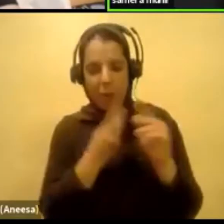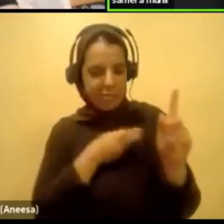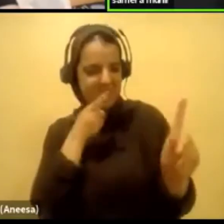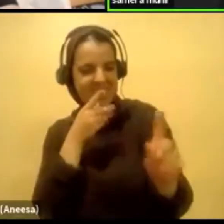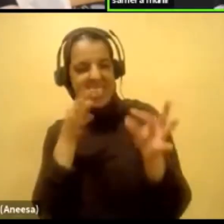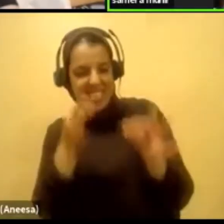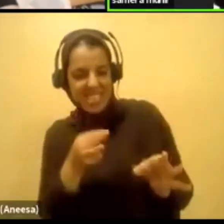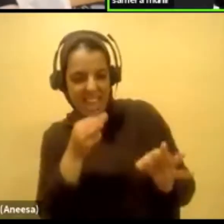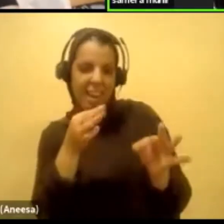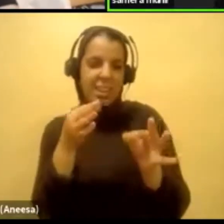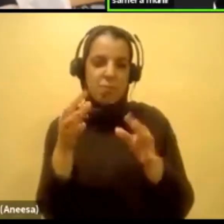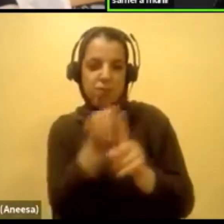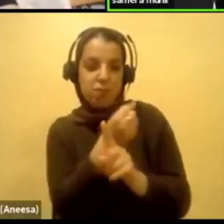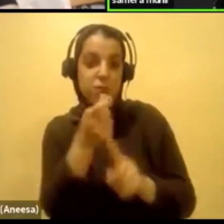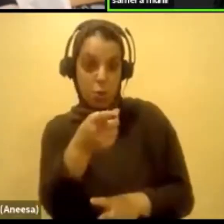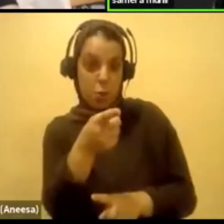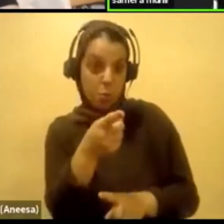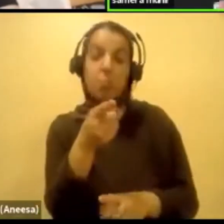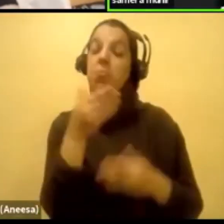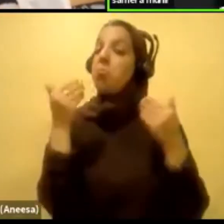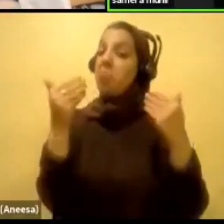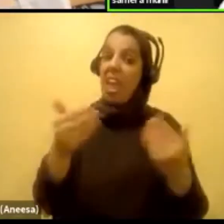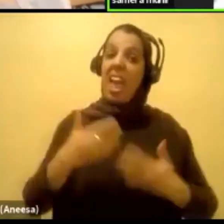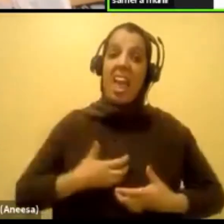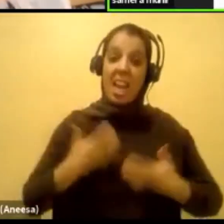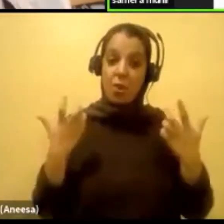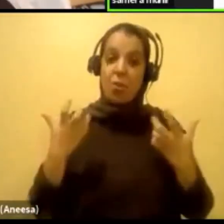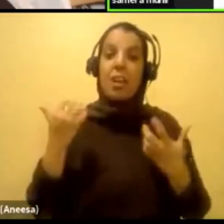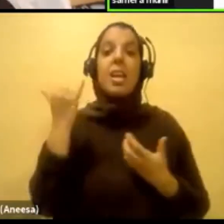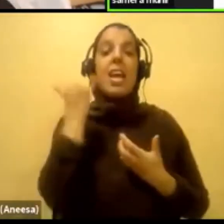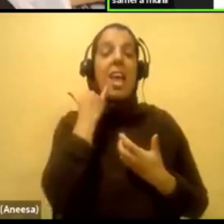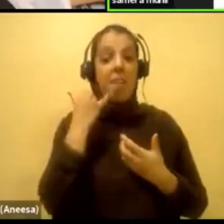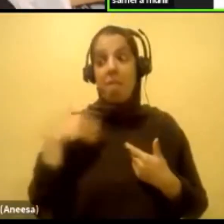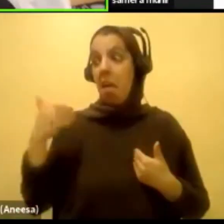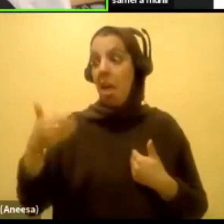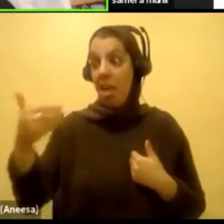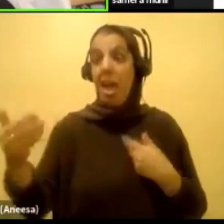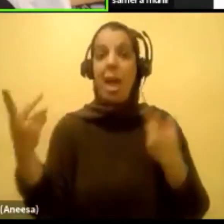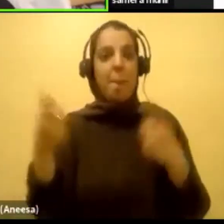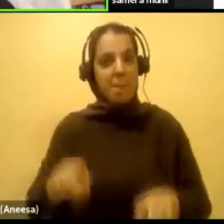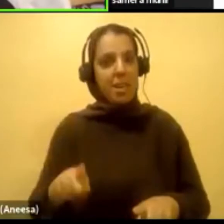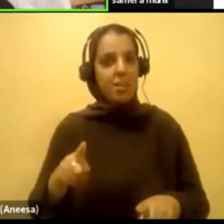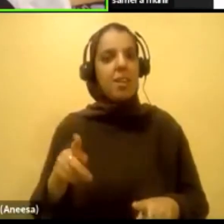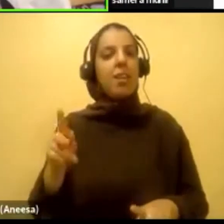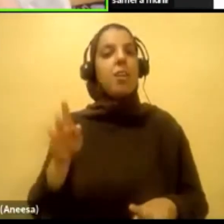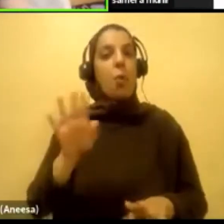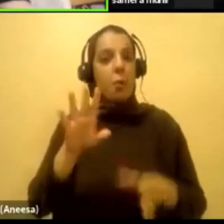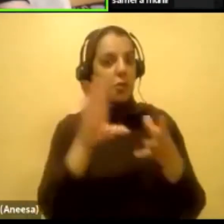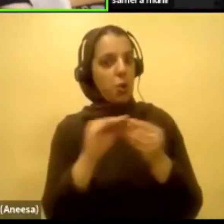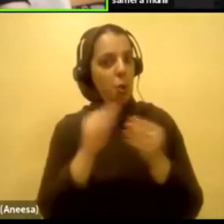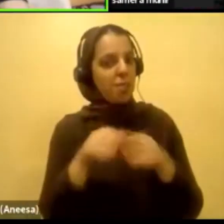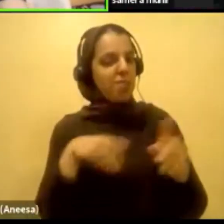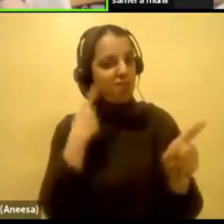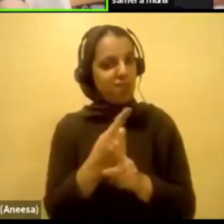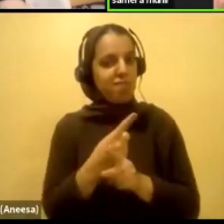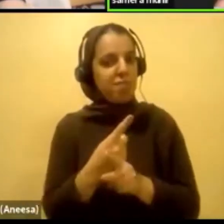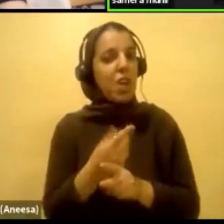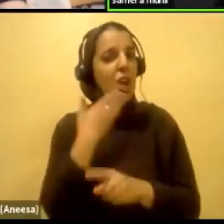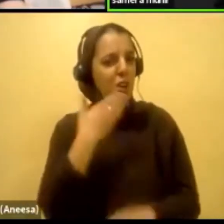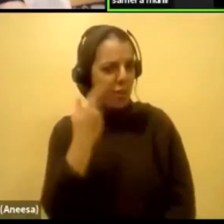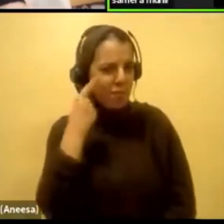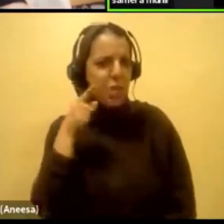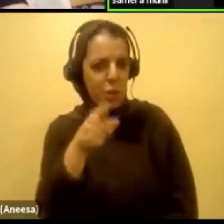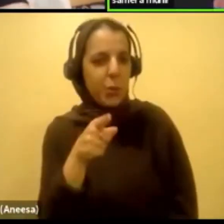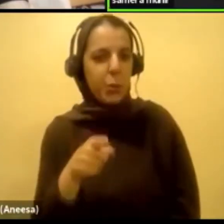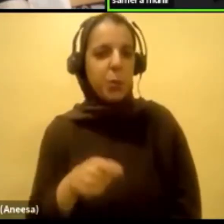you know? And if that happens frequently, well, then now you know why I'm angry. Yeah. You know, good for you. Good for you.